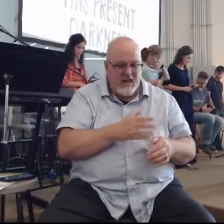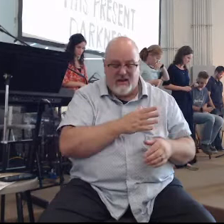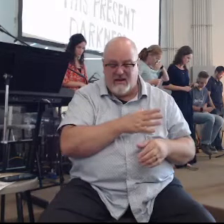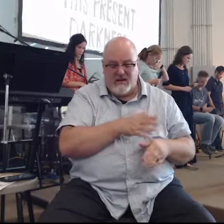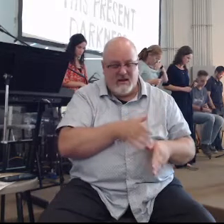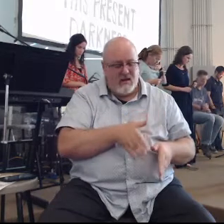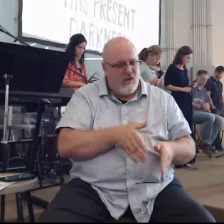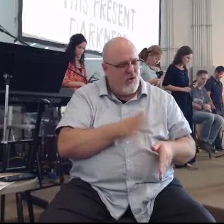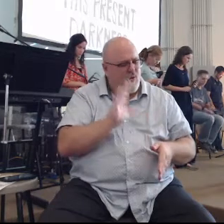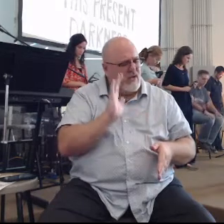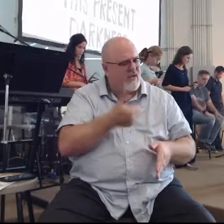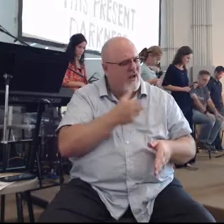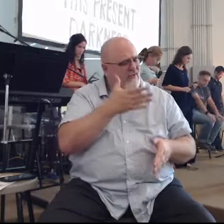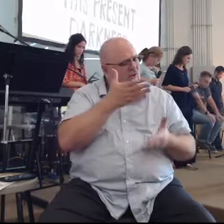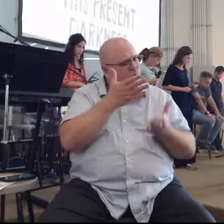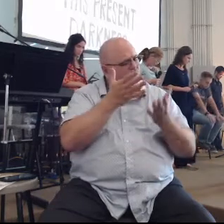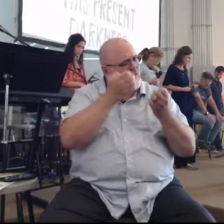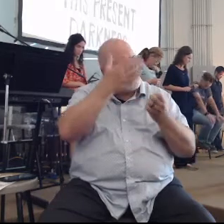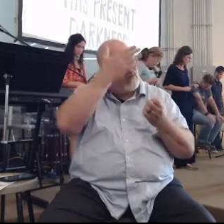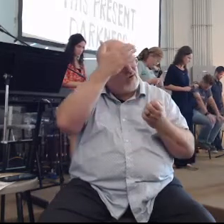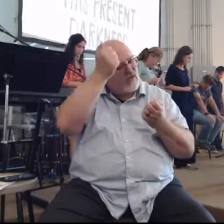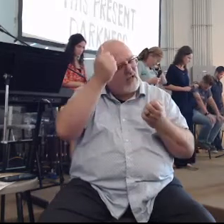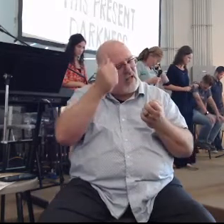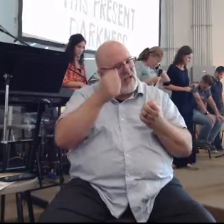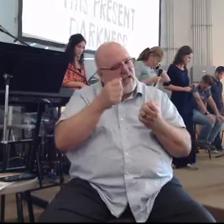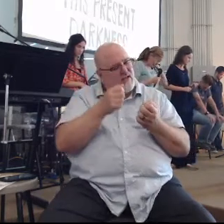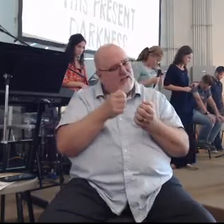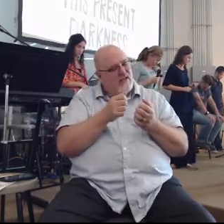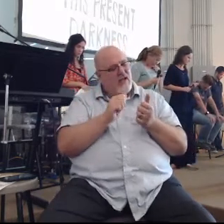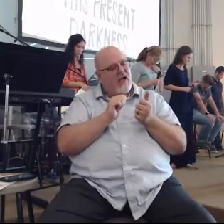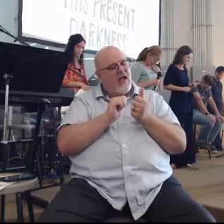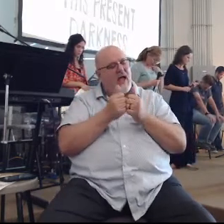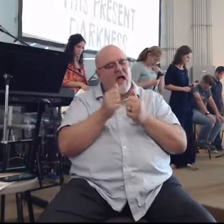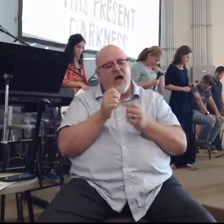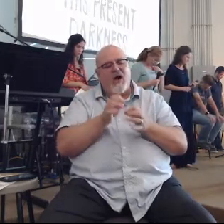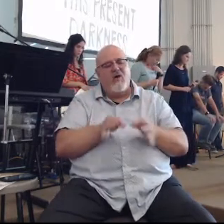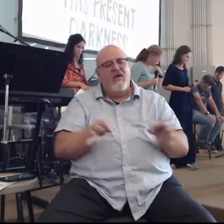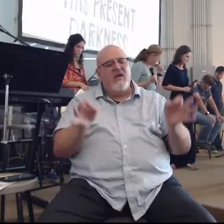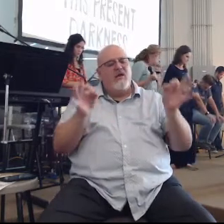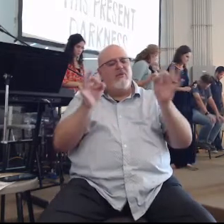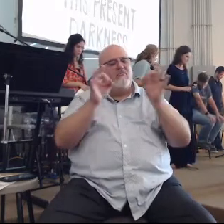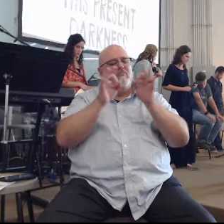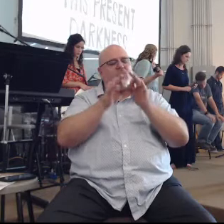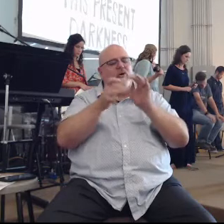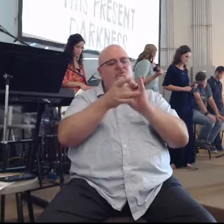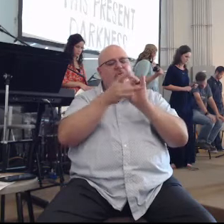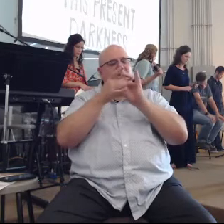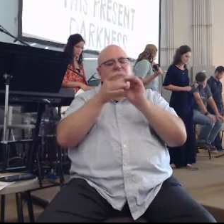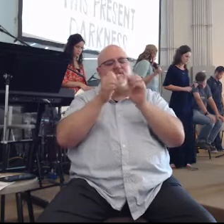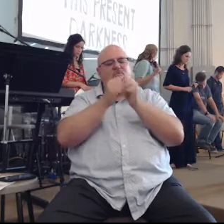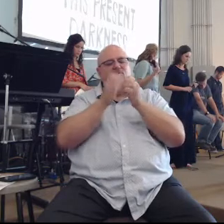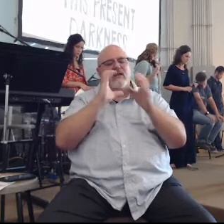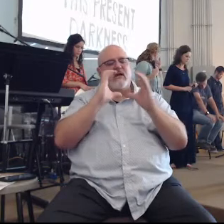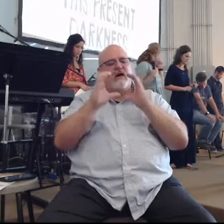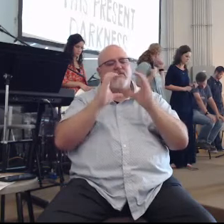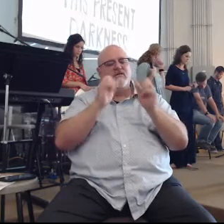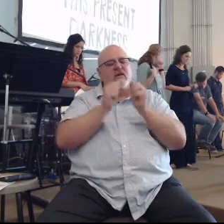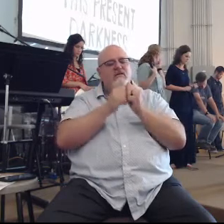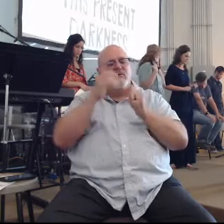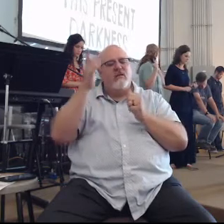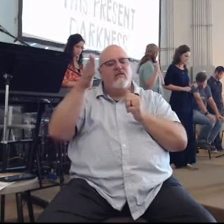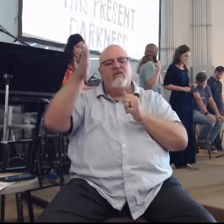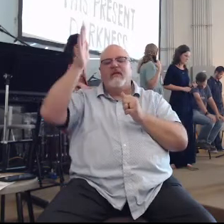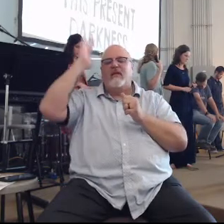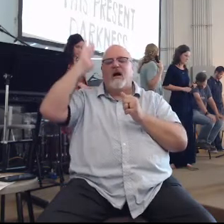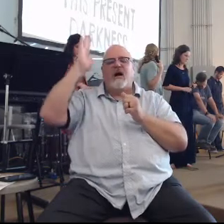the privilege of being in relationship and conversation with the